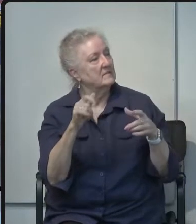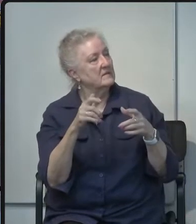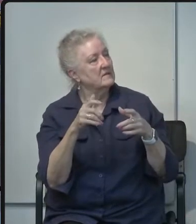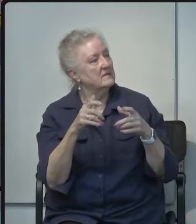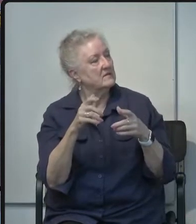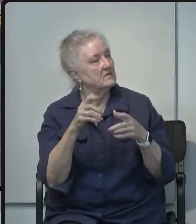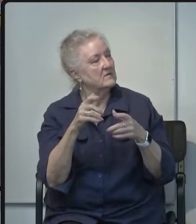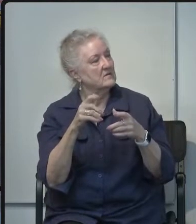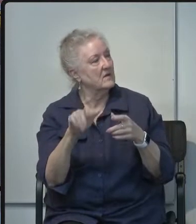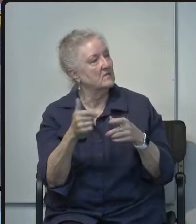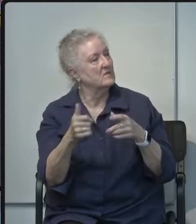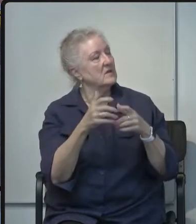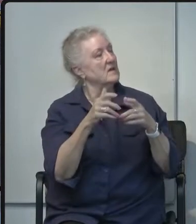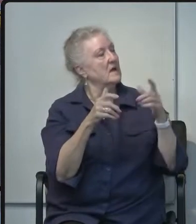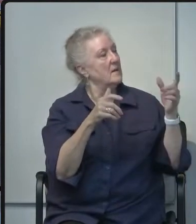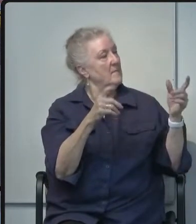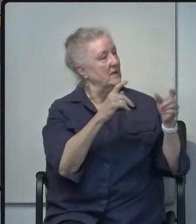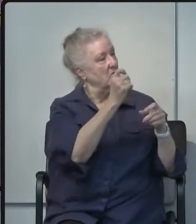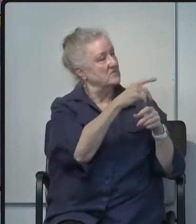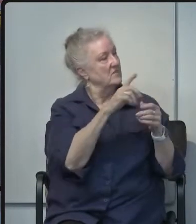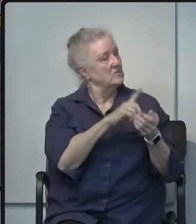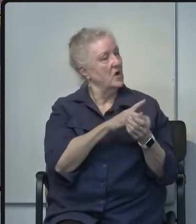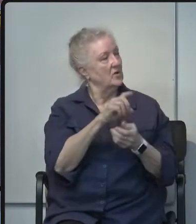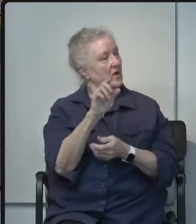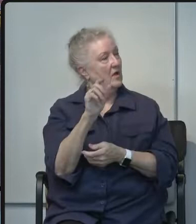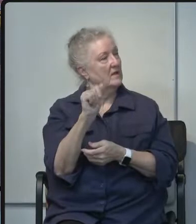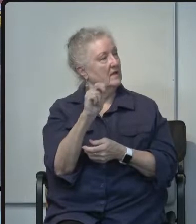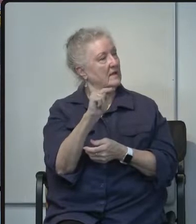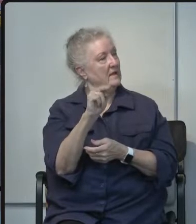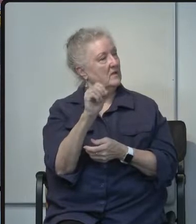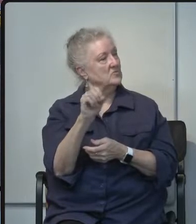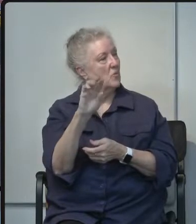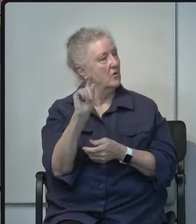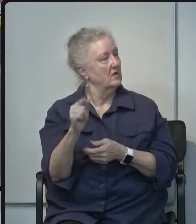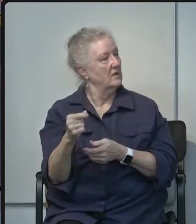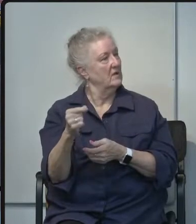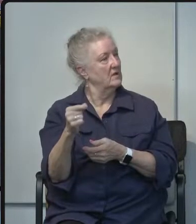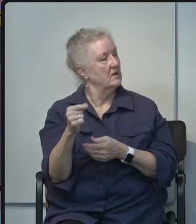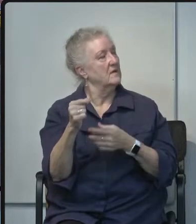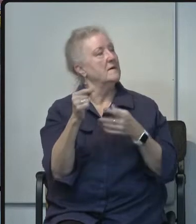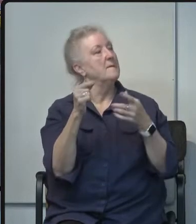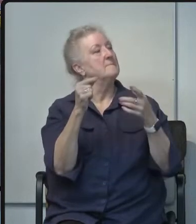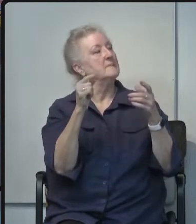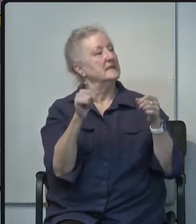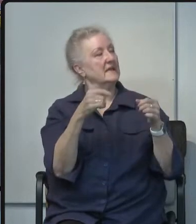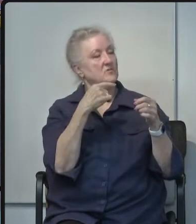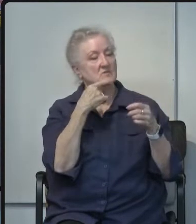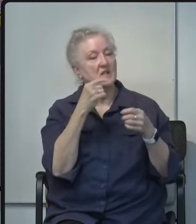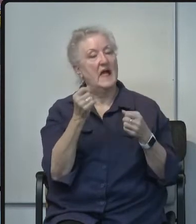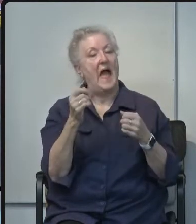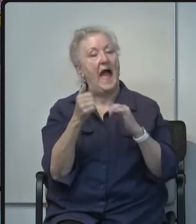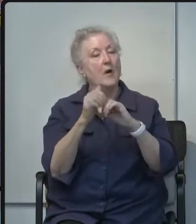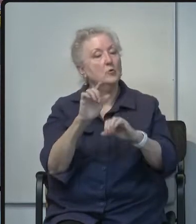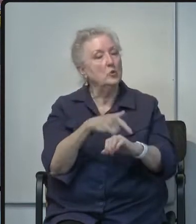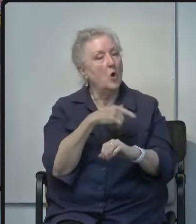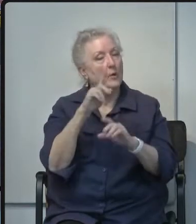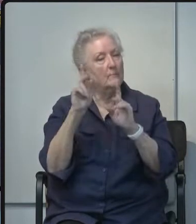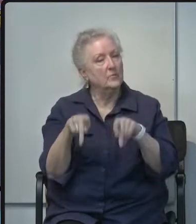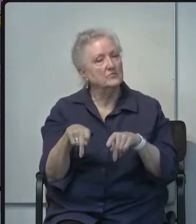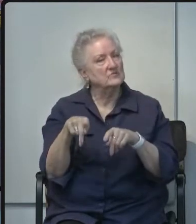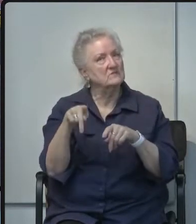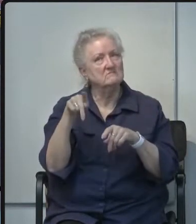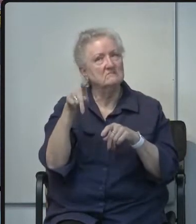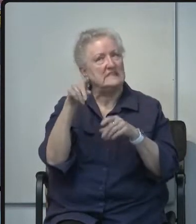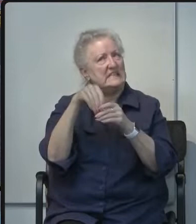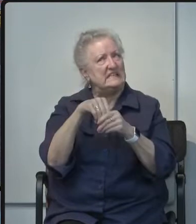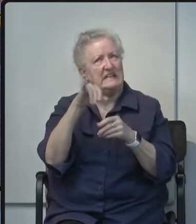ansorg um can you tell us how long this uh man was in the icu or or you know